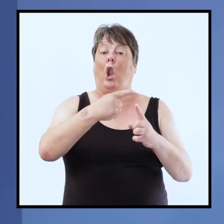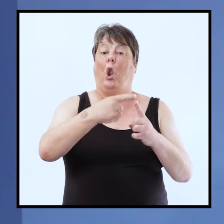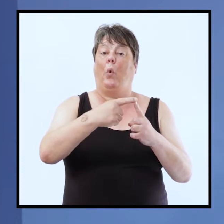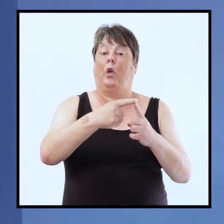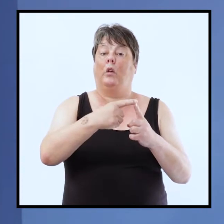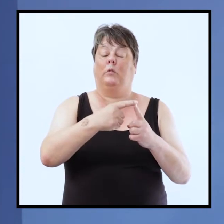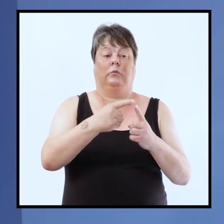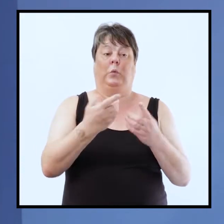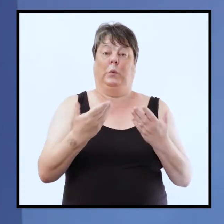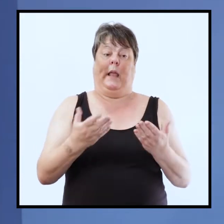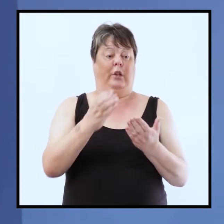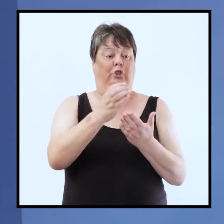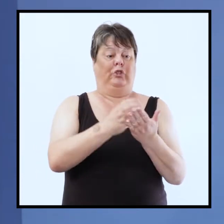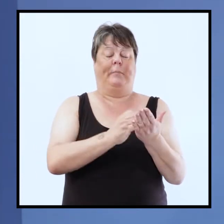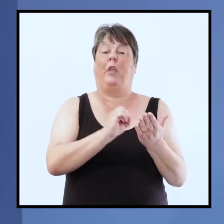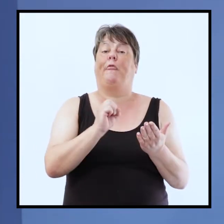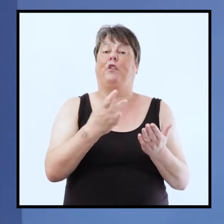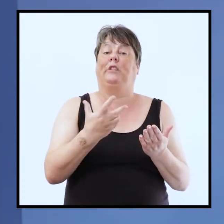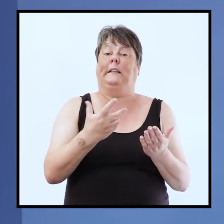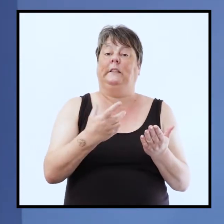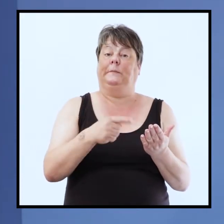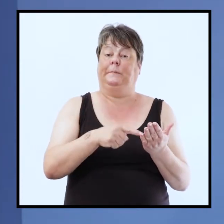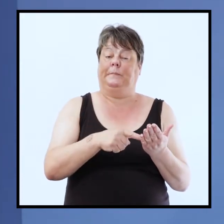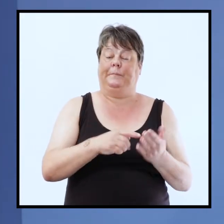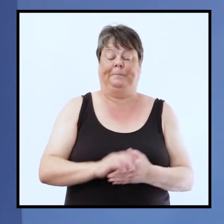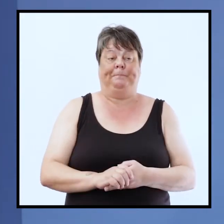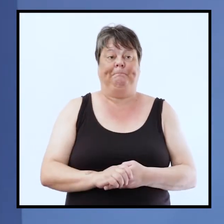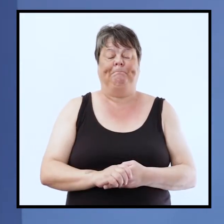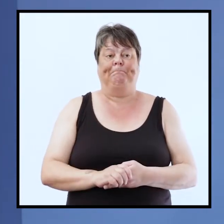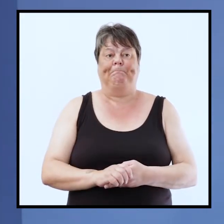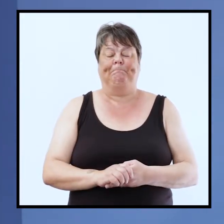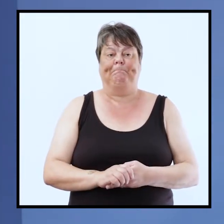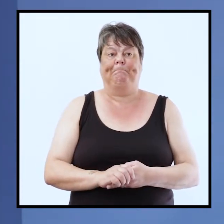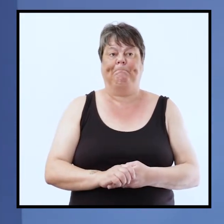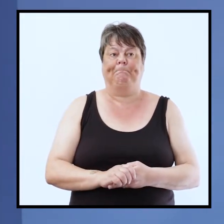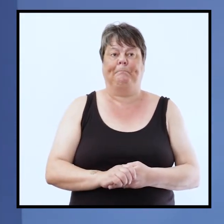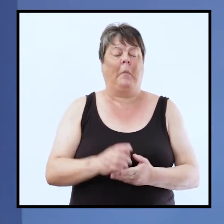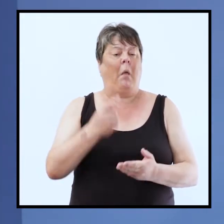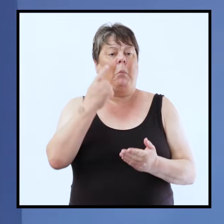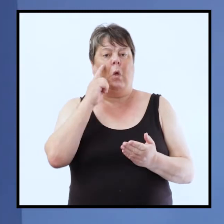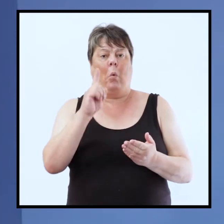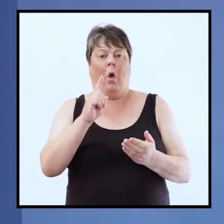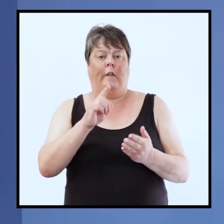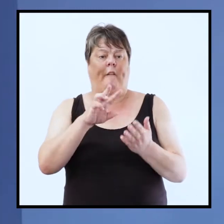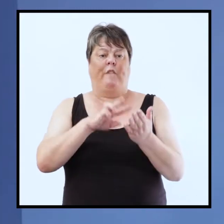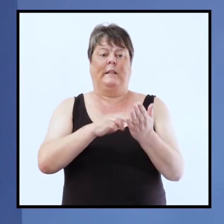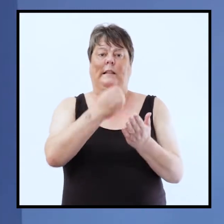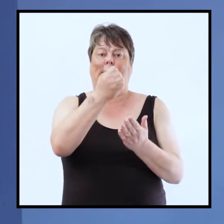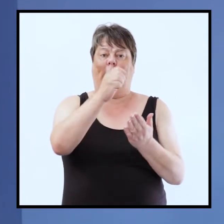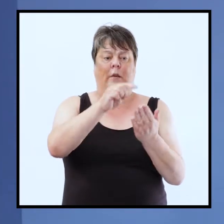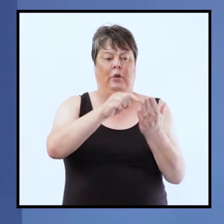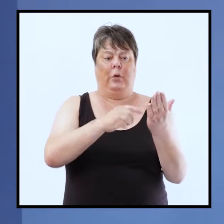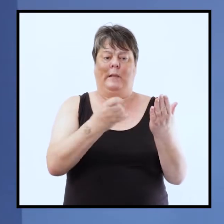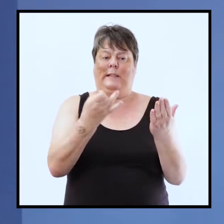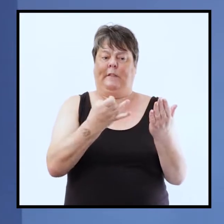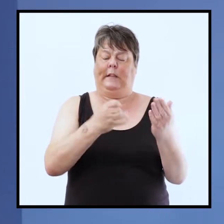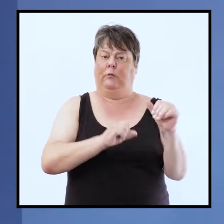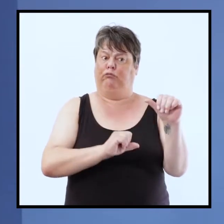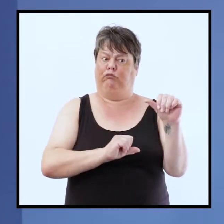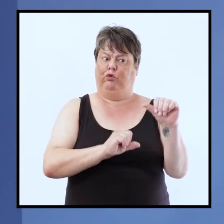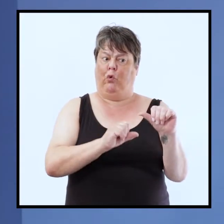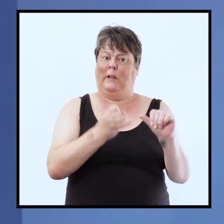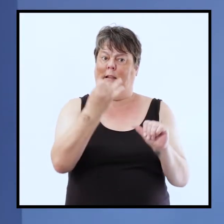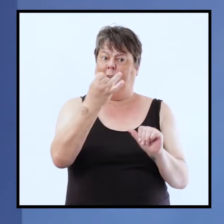looking at luke 13 and um i'm just going to be looking at verses 10 to 17 so it's a short section